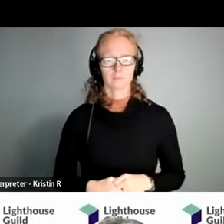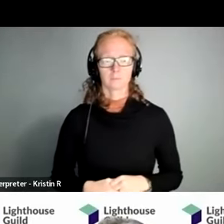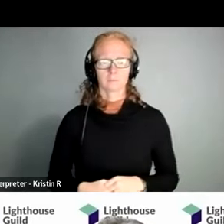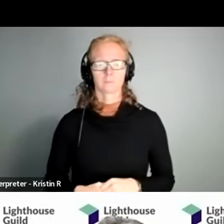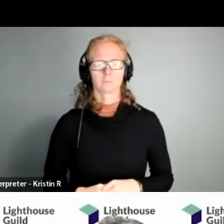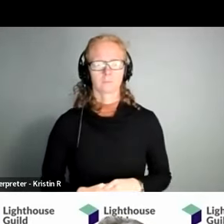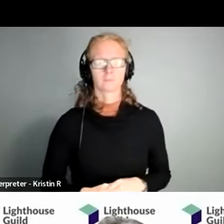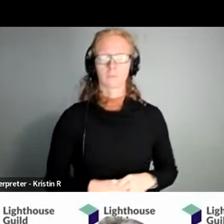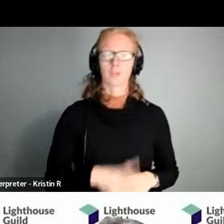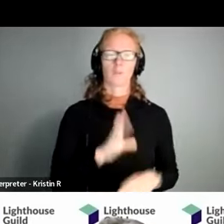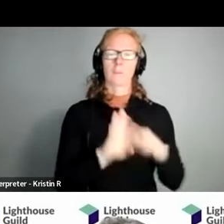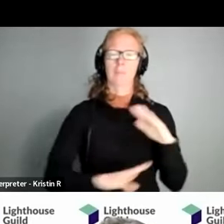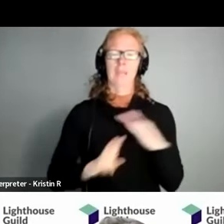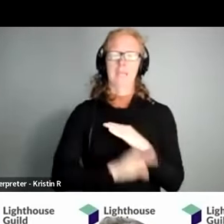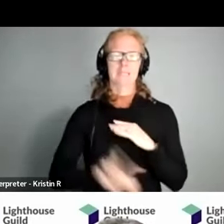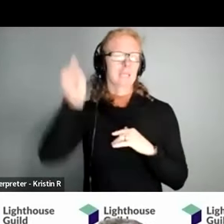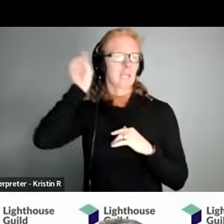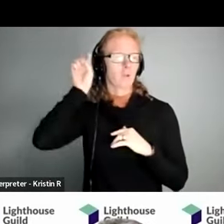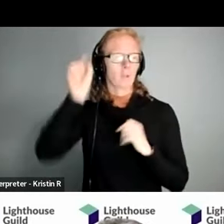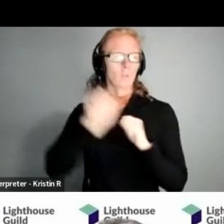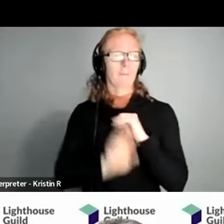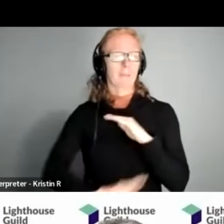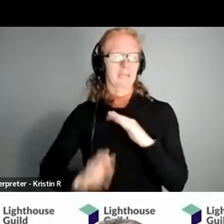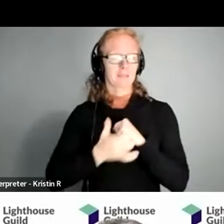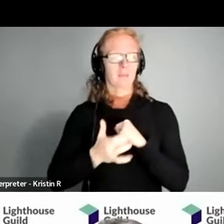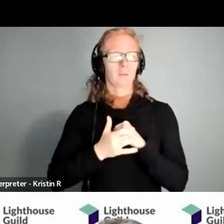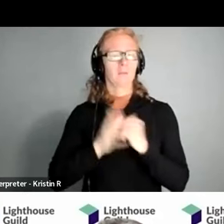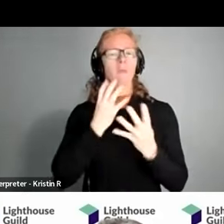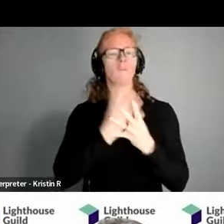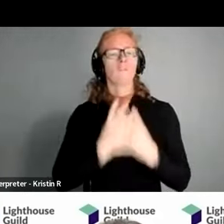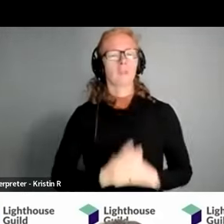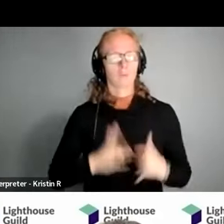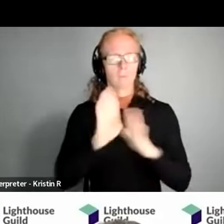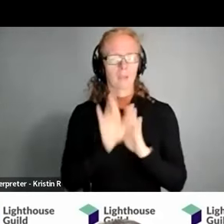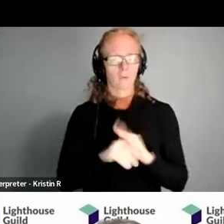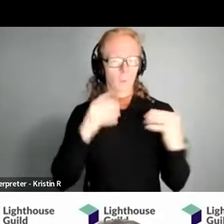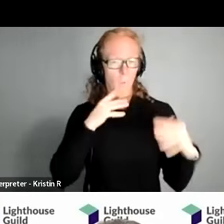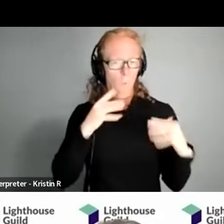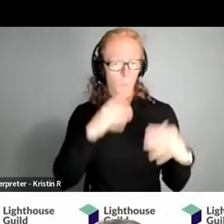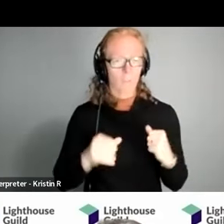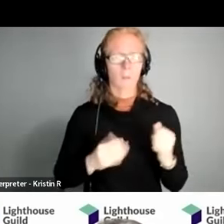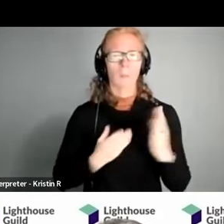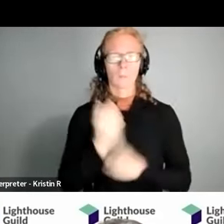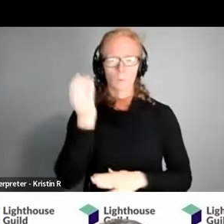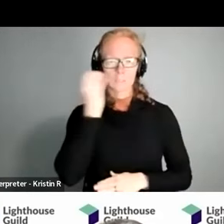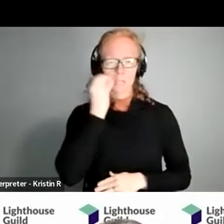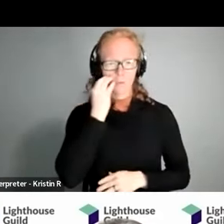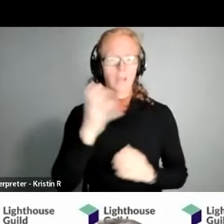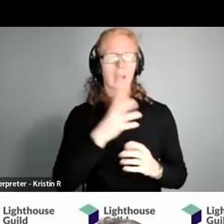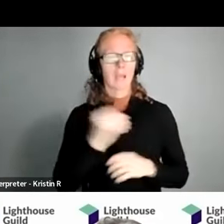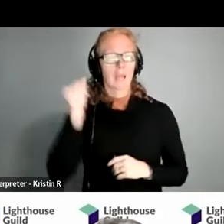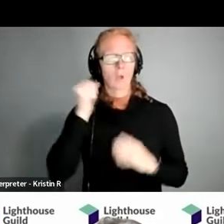aid with basic technology that will filter background noise and uh pair through a cell phone and have an